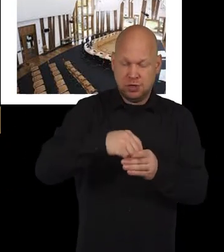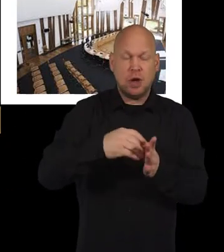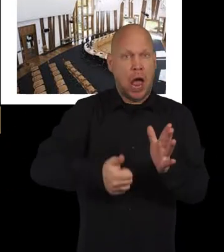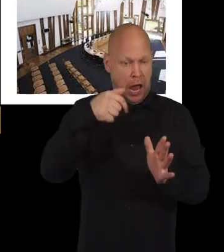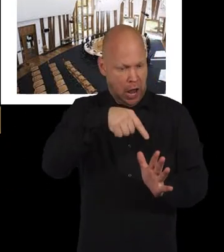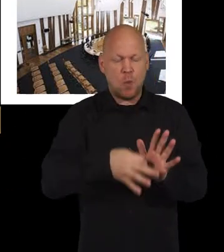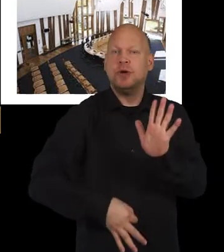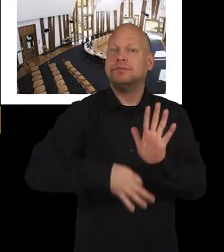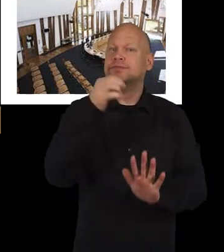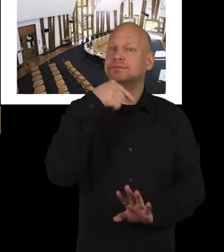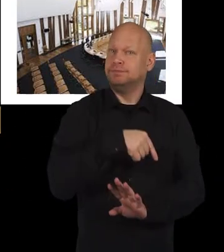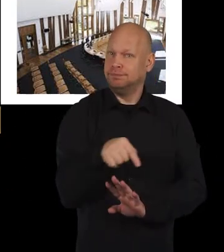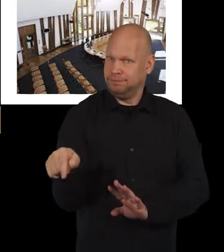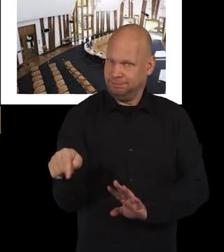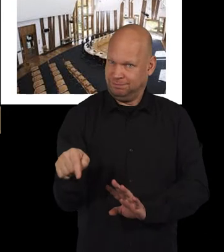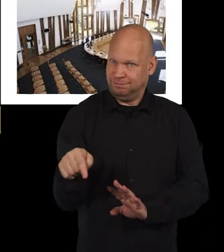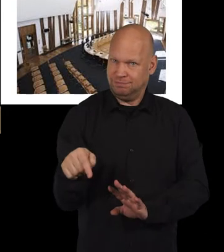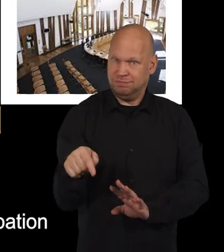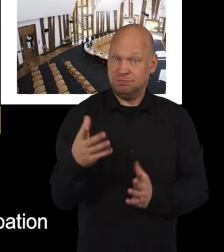improving them.